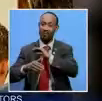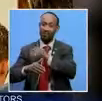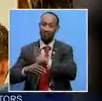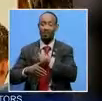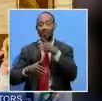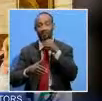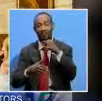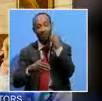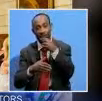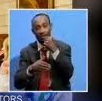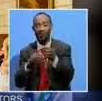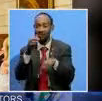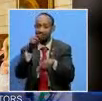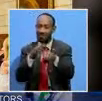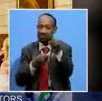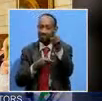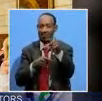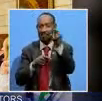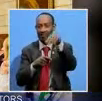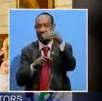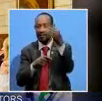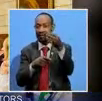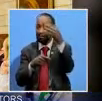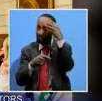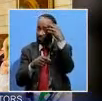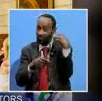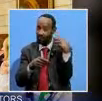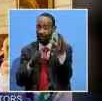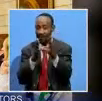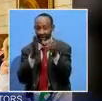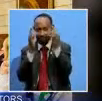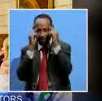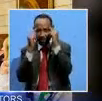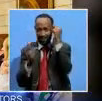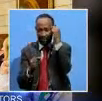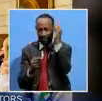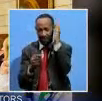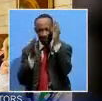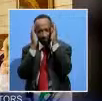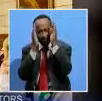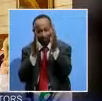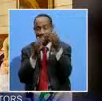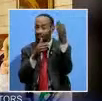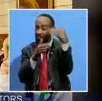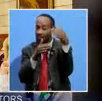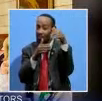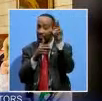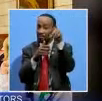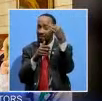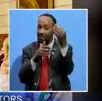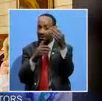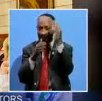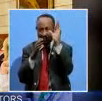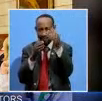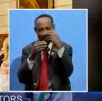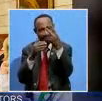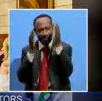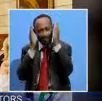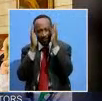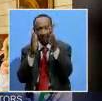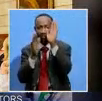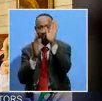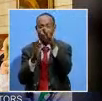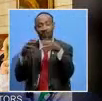men who elected the UPND into office. He said government will attend to all creditors who dealt with the previous regime and pay attention to their dues.